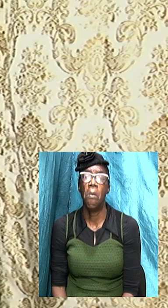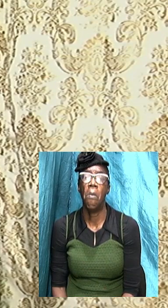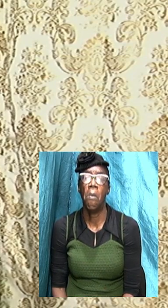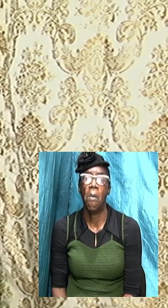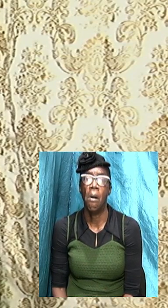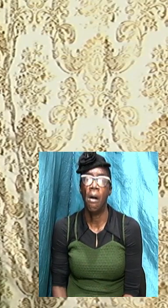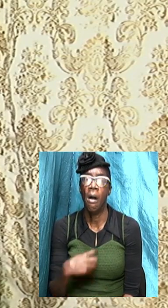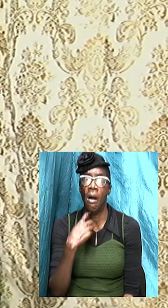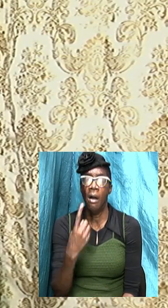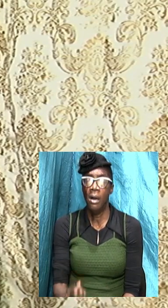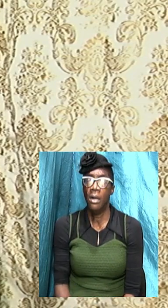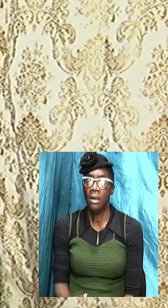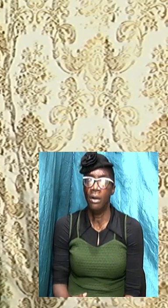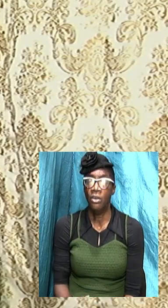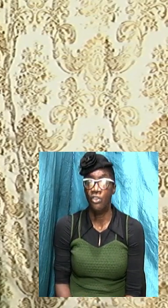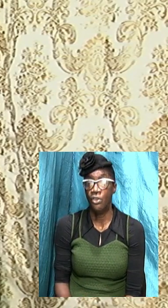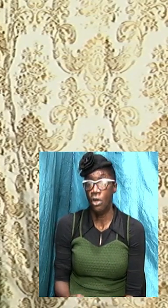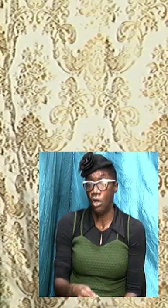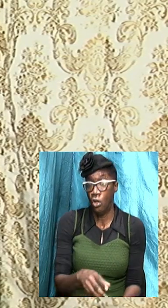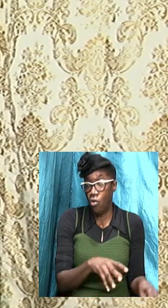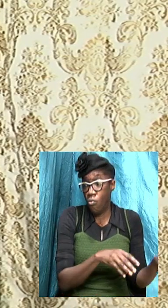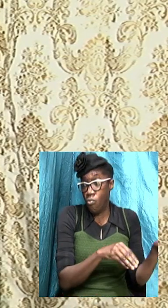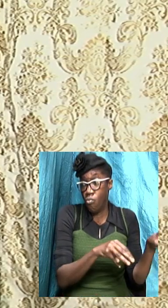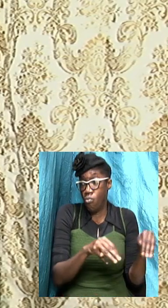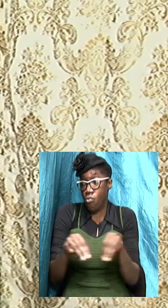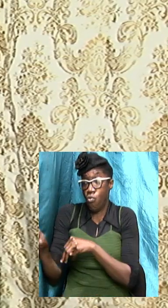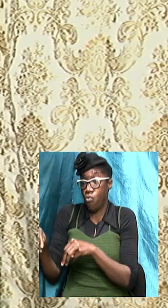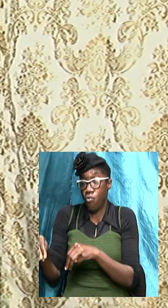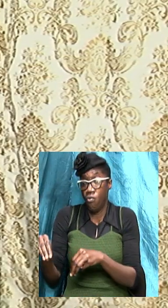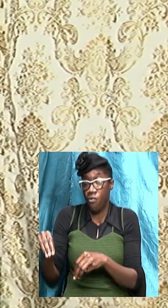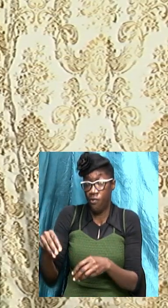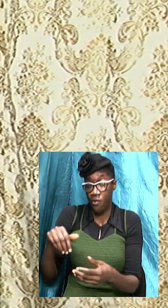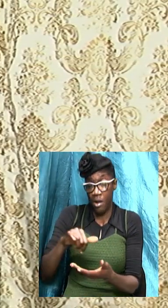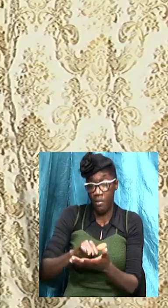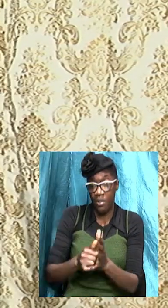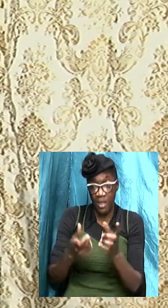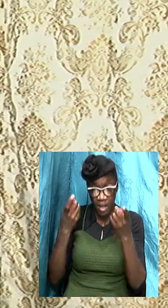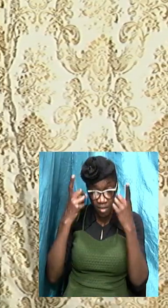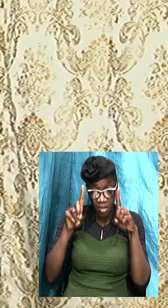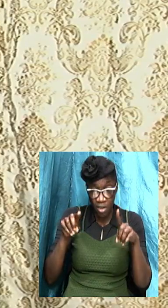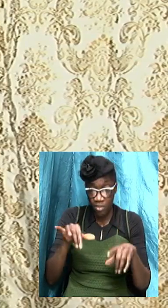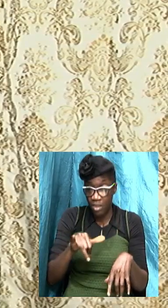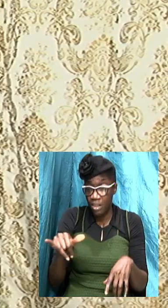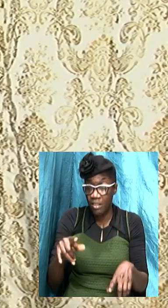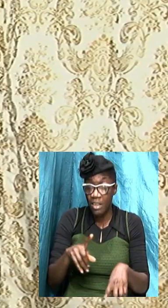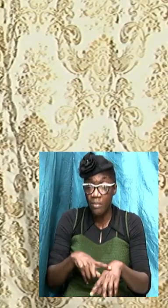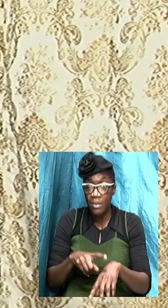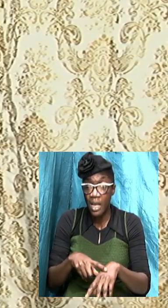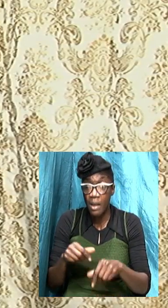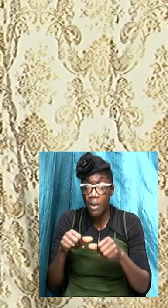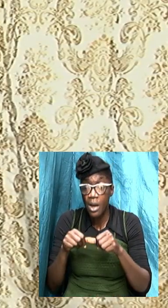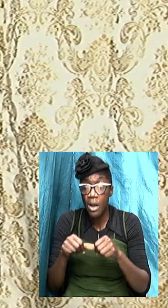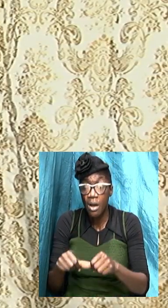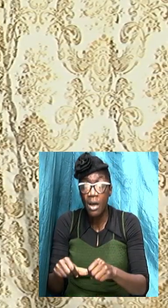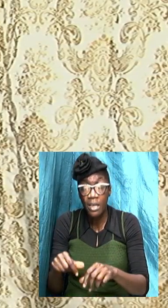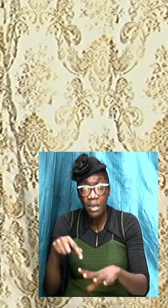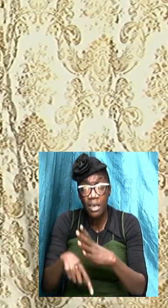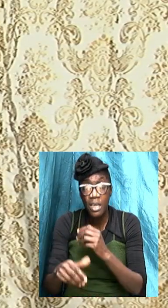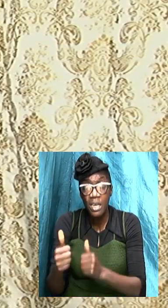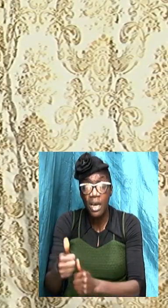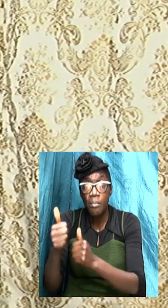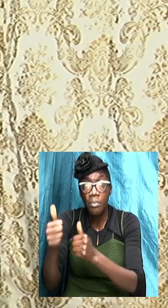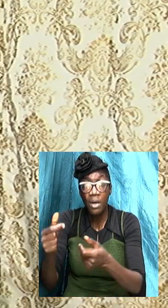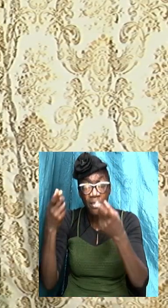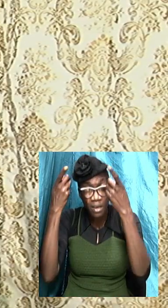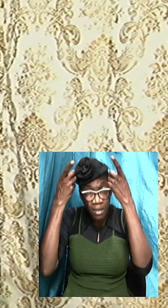and tells us to steer from this doctrine and at the same time it tells us to continue in the apostles doctrine